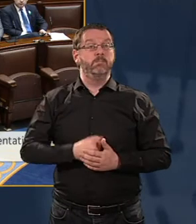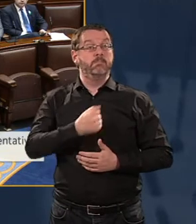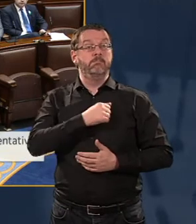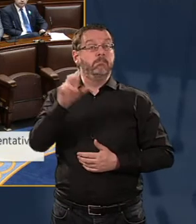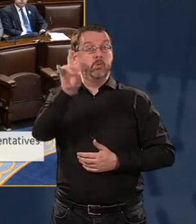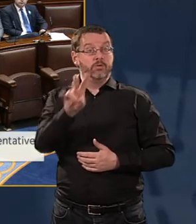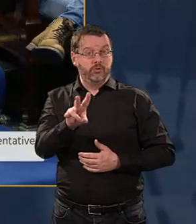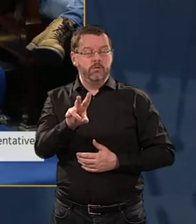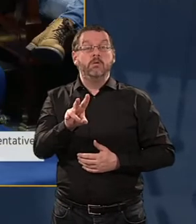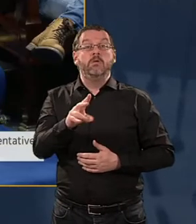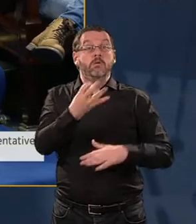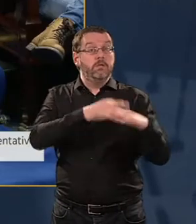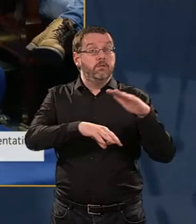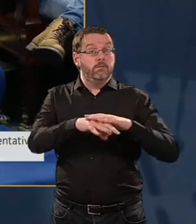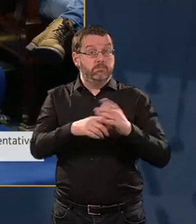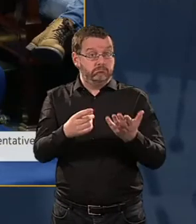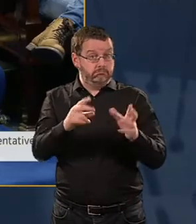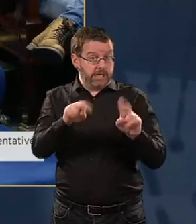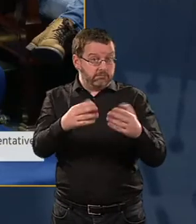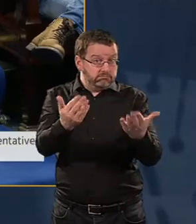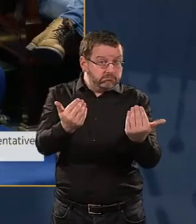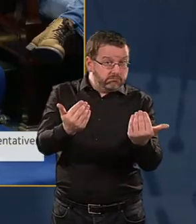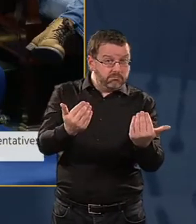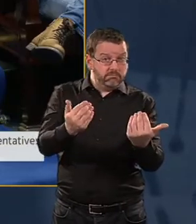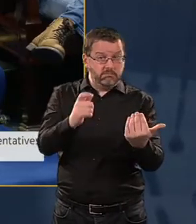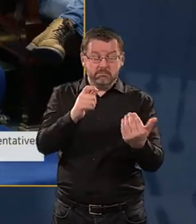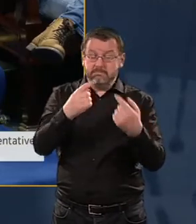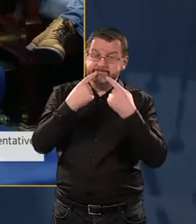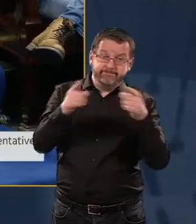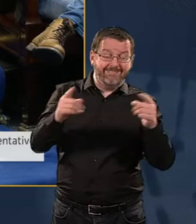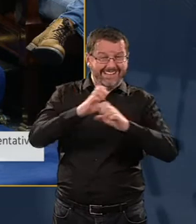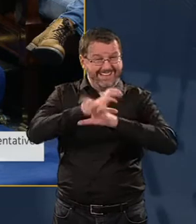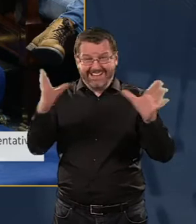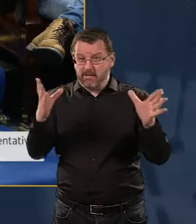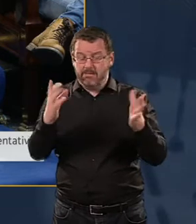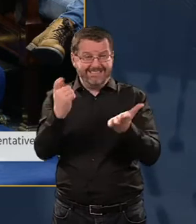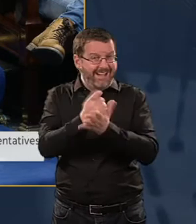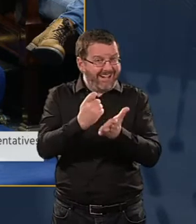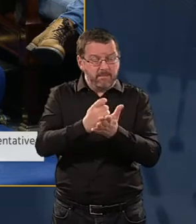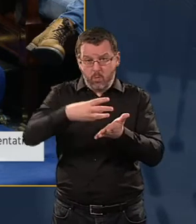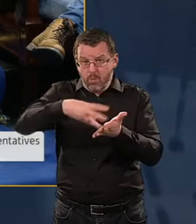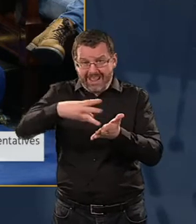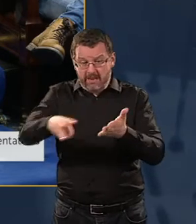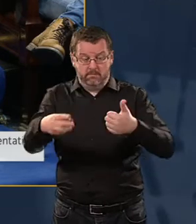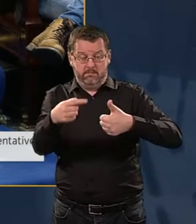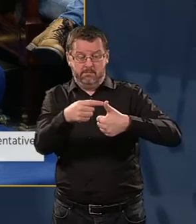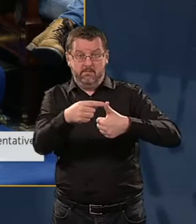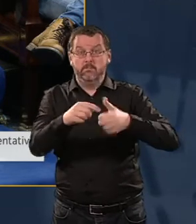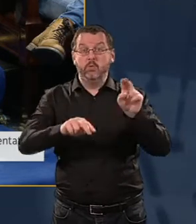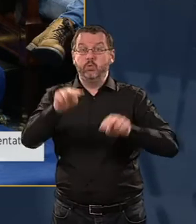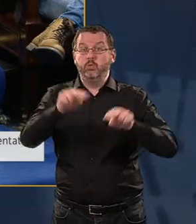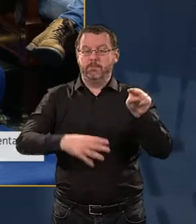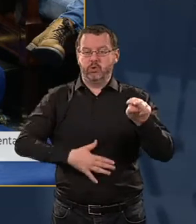can the government give us a very clear timeline? Firstly, for the delivery of the new